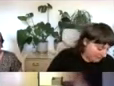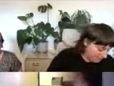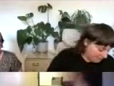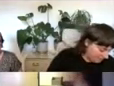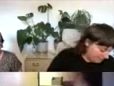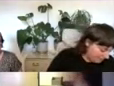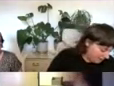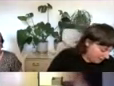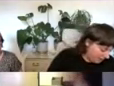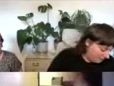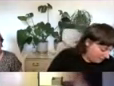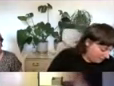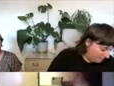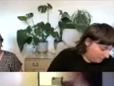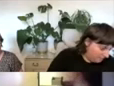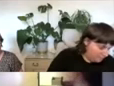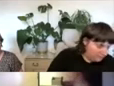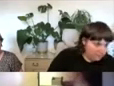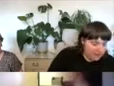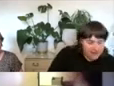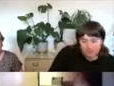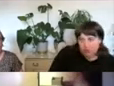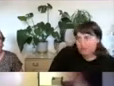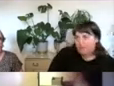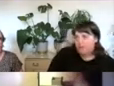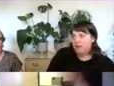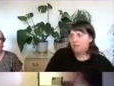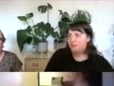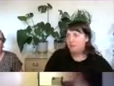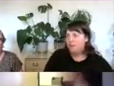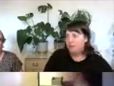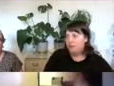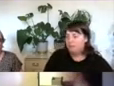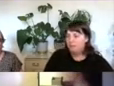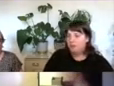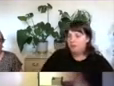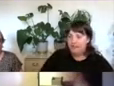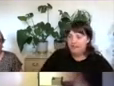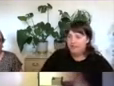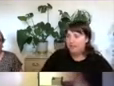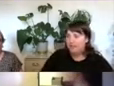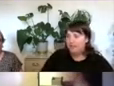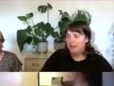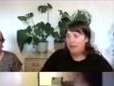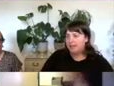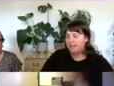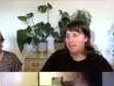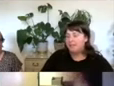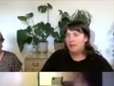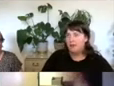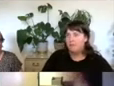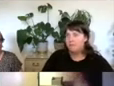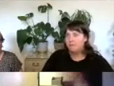did um what is it um it's a project for adults who are um over 18 and